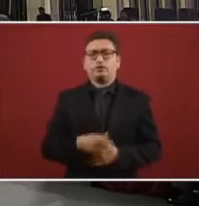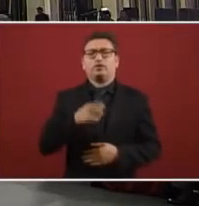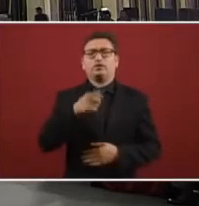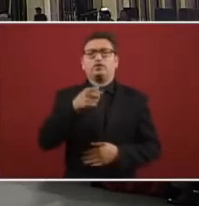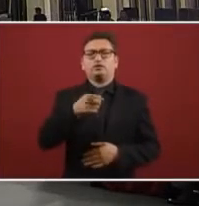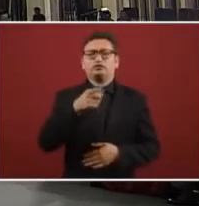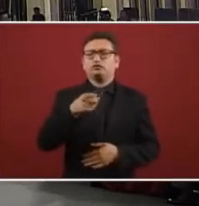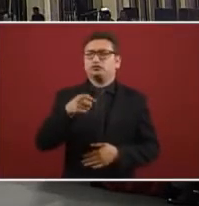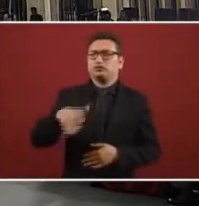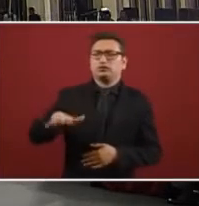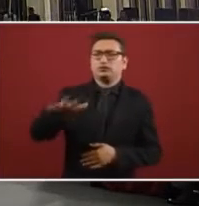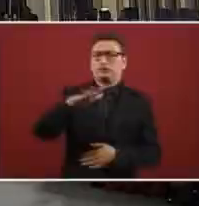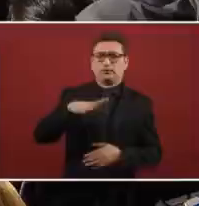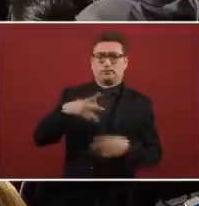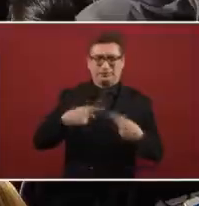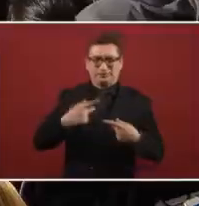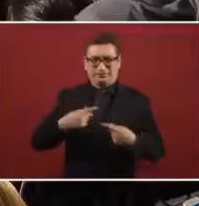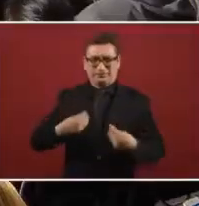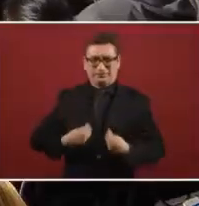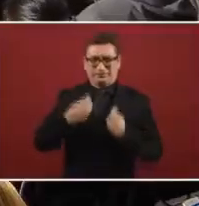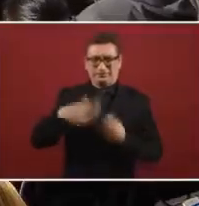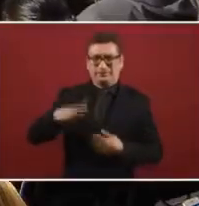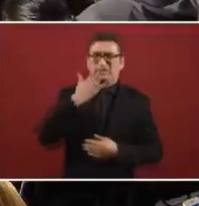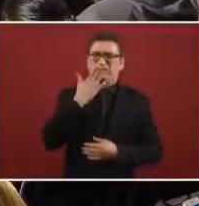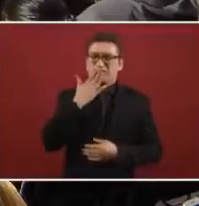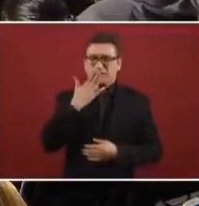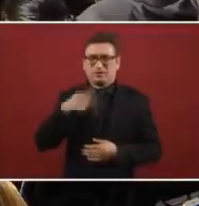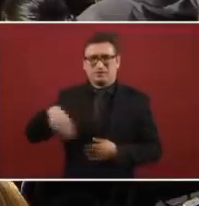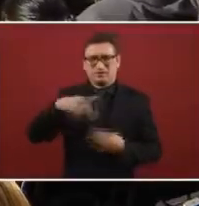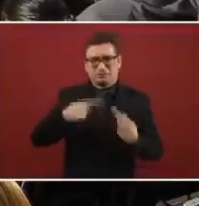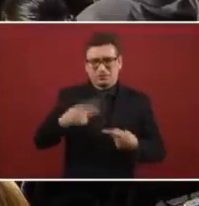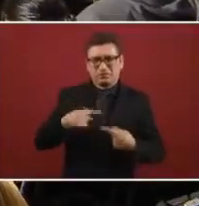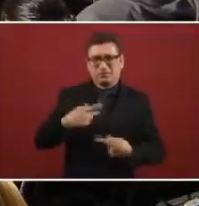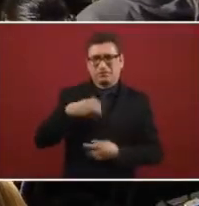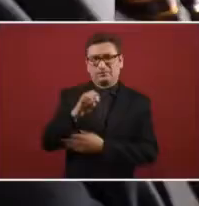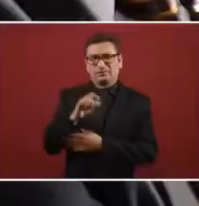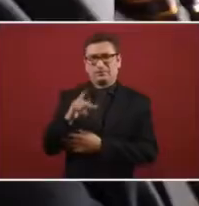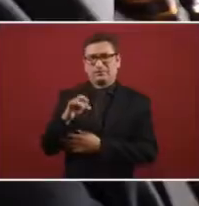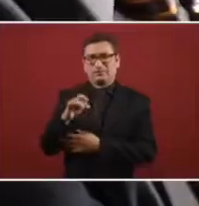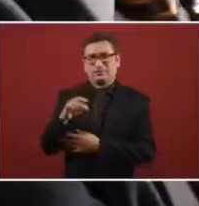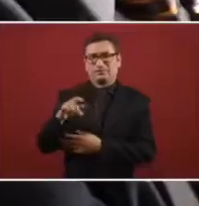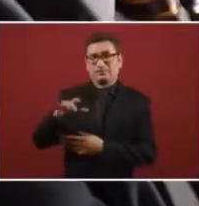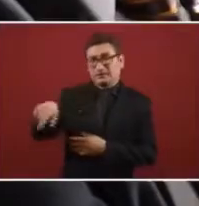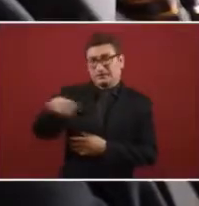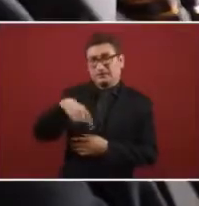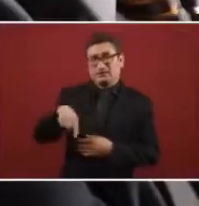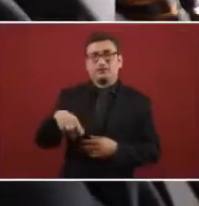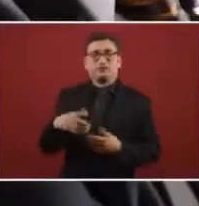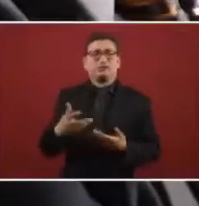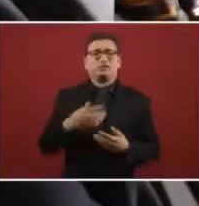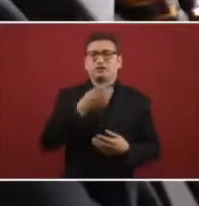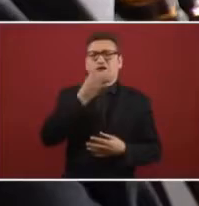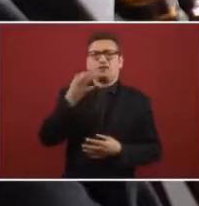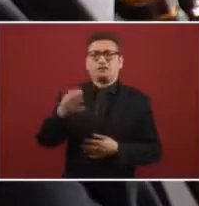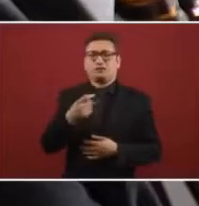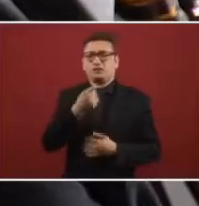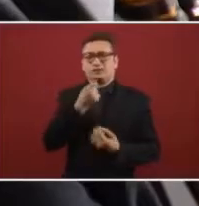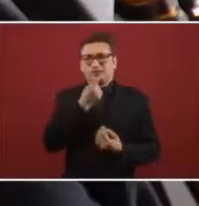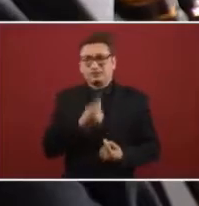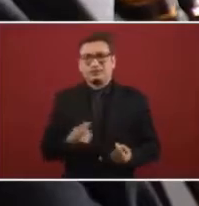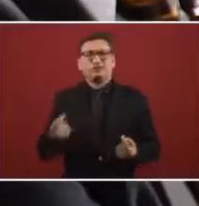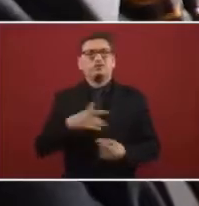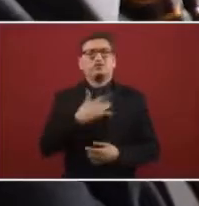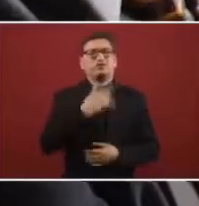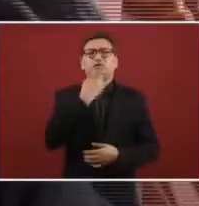So what message do you send to these people? Because they are very impacted, especially